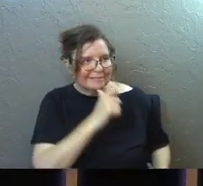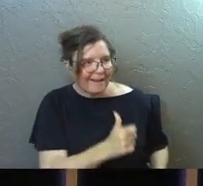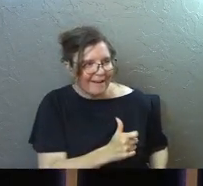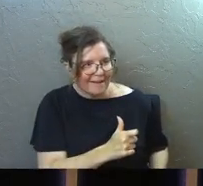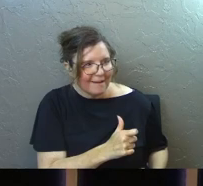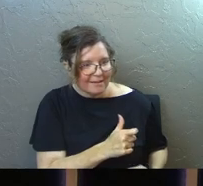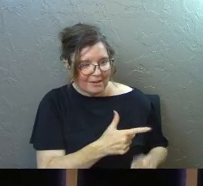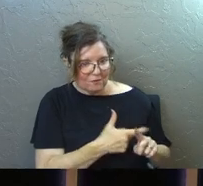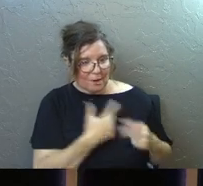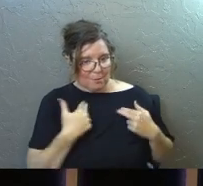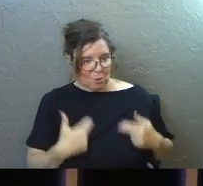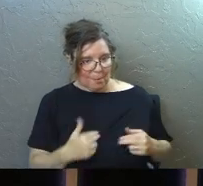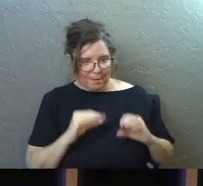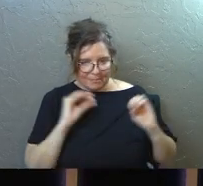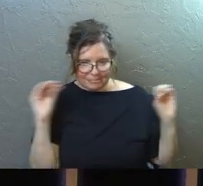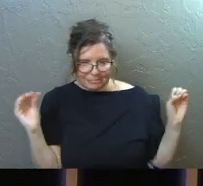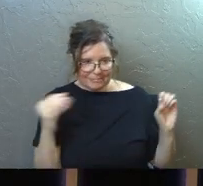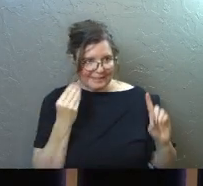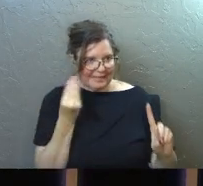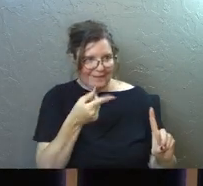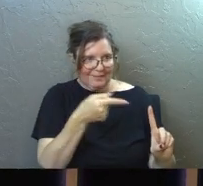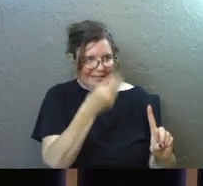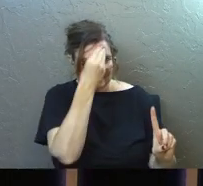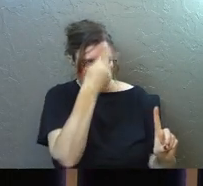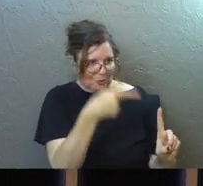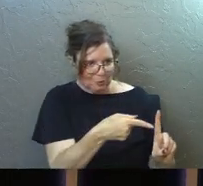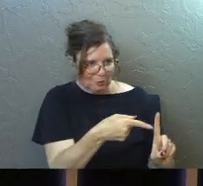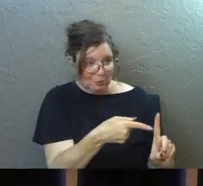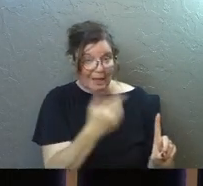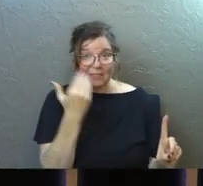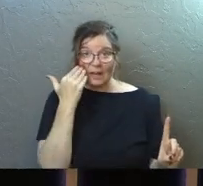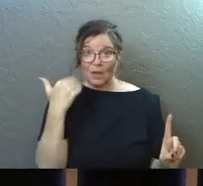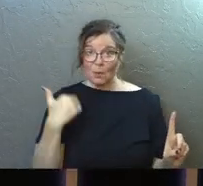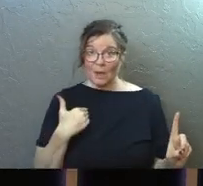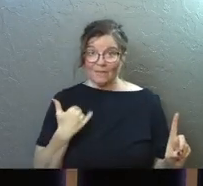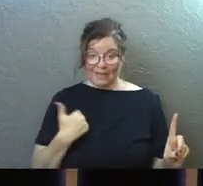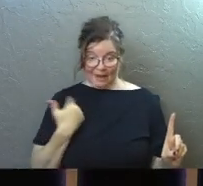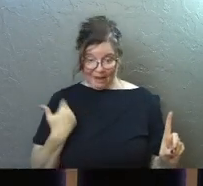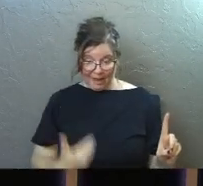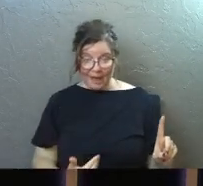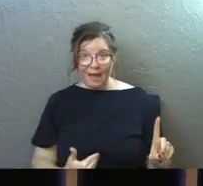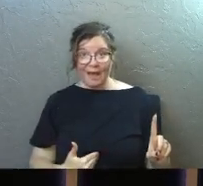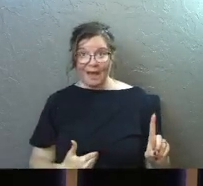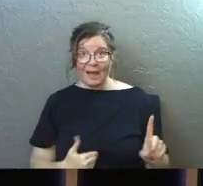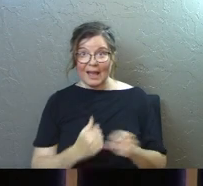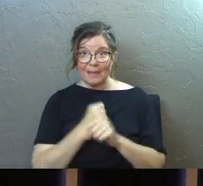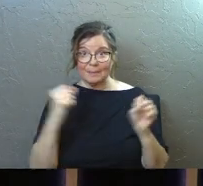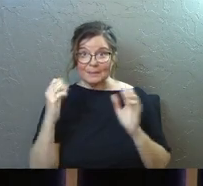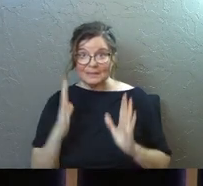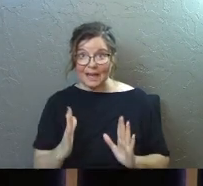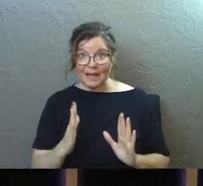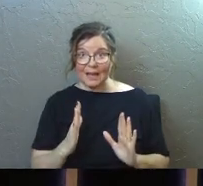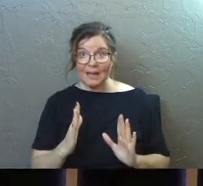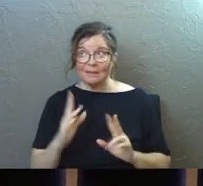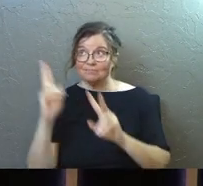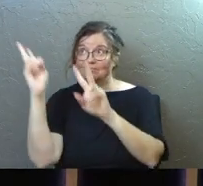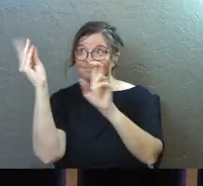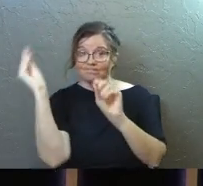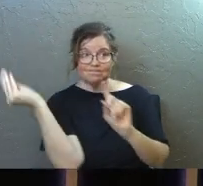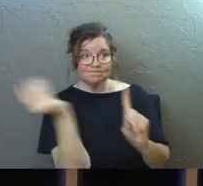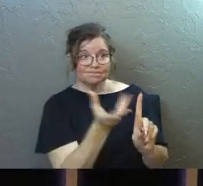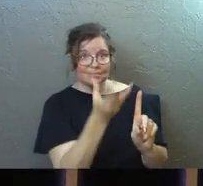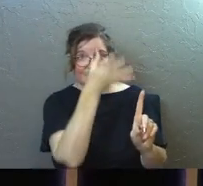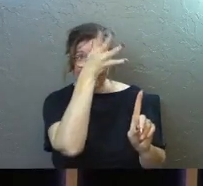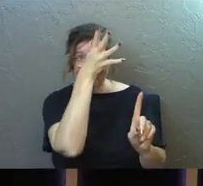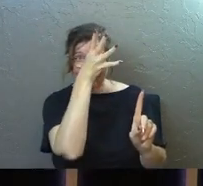didn't come from anything human at all. This knowledge that you have, that I'm the Messiah, it was downloaded to your